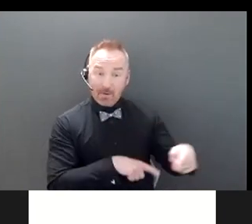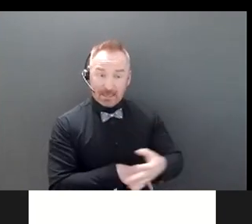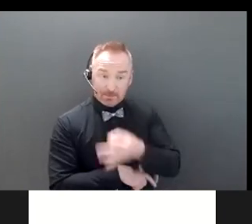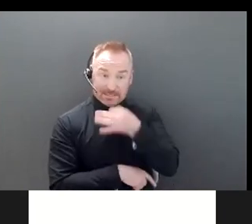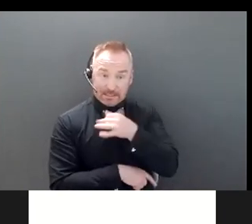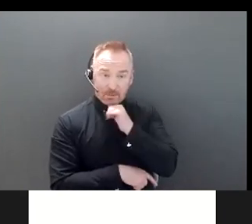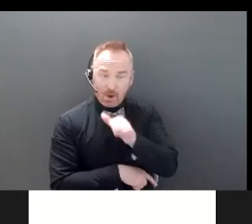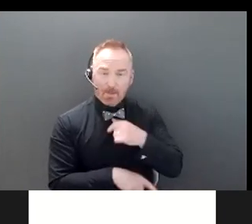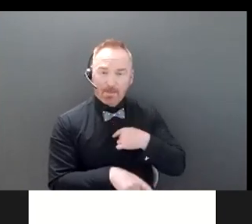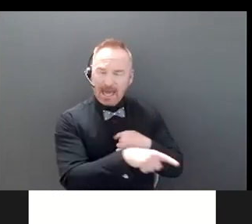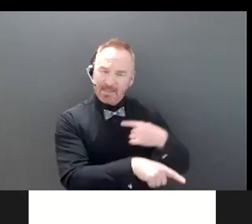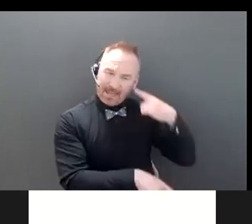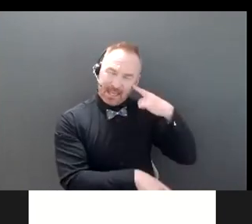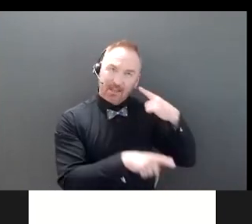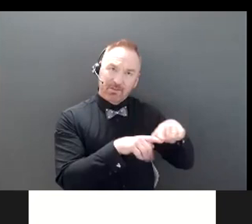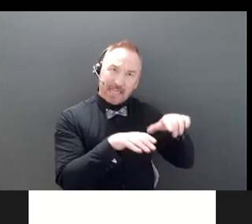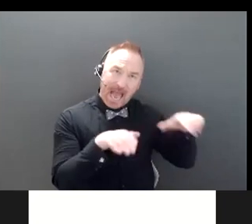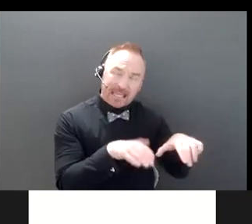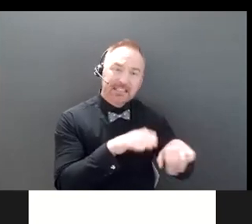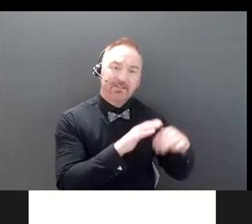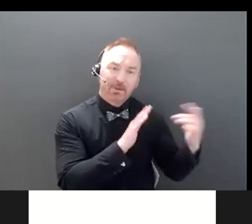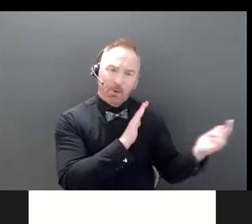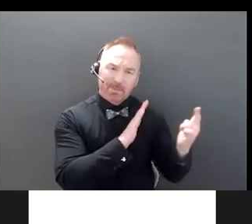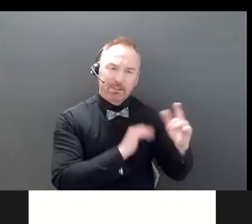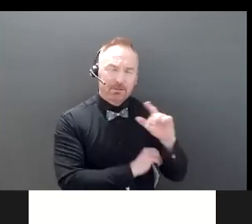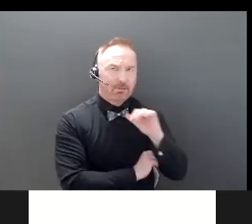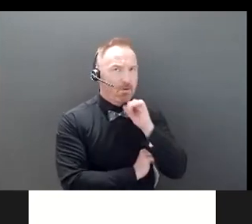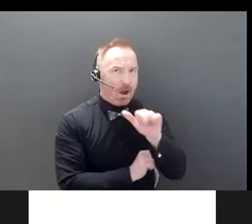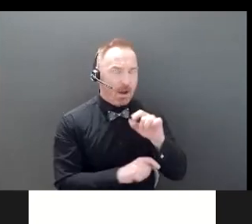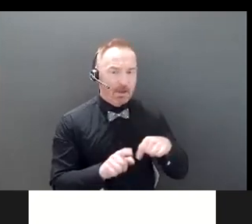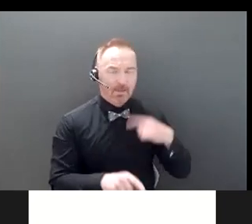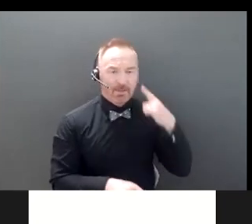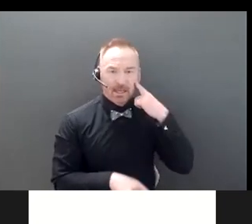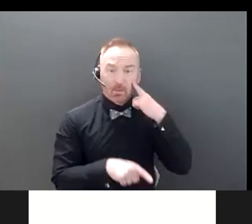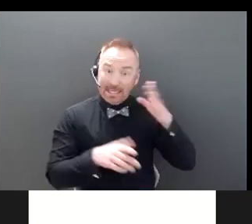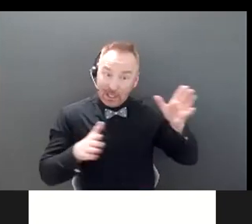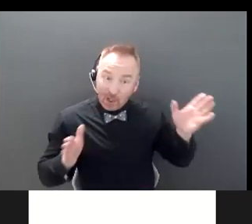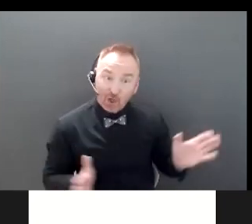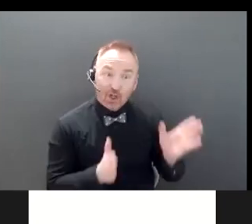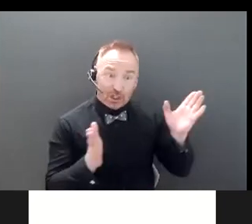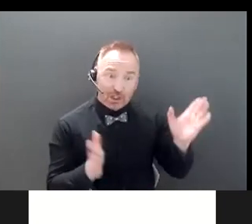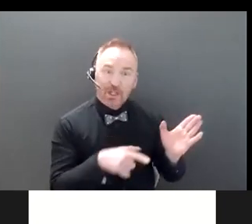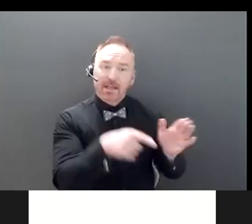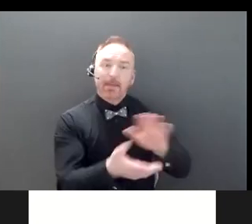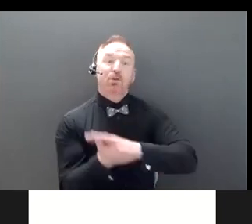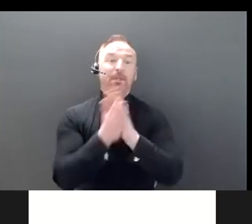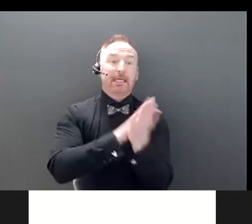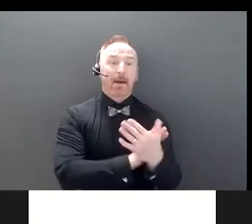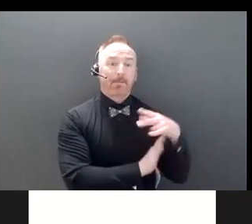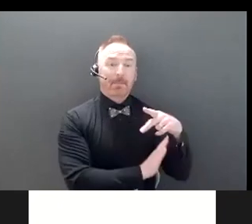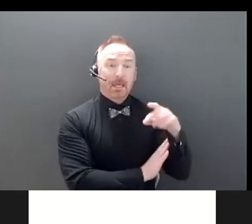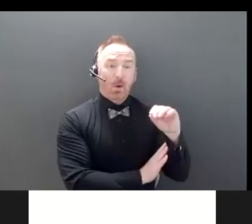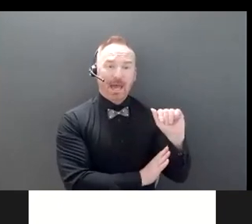active prohibition, but it's, you know, we, we don't encourage it because there could, there could be opportunities